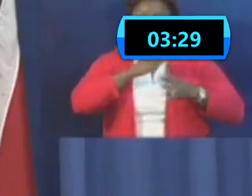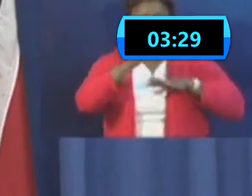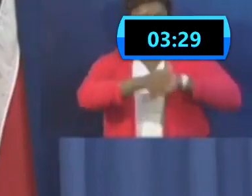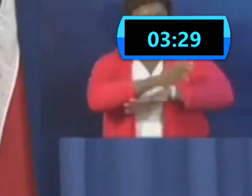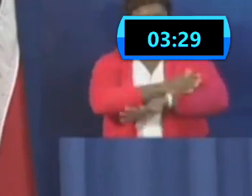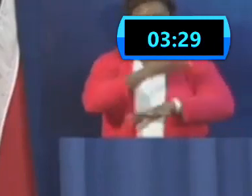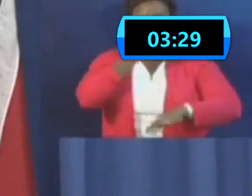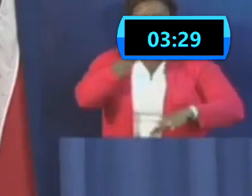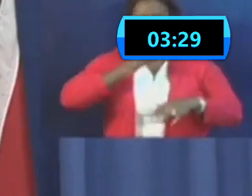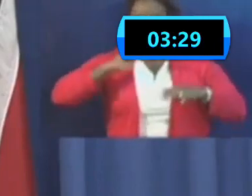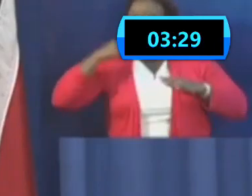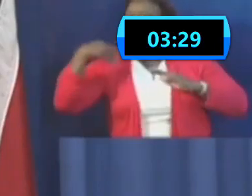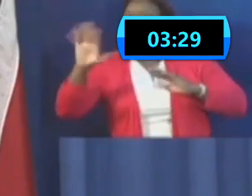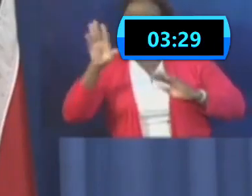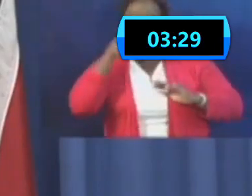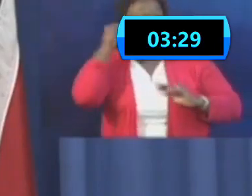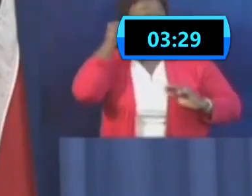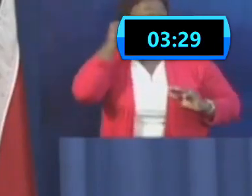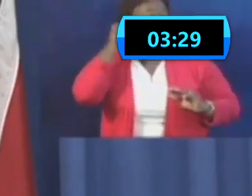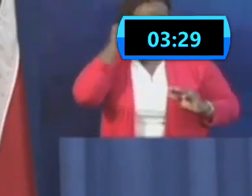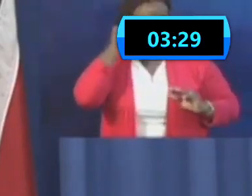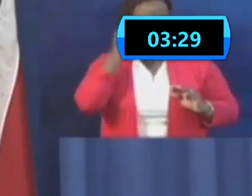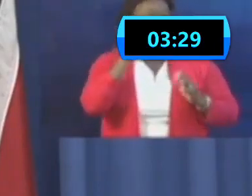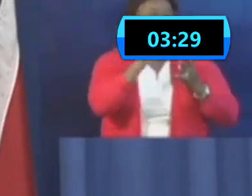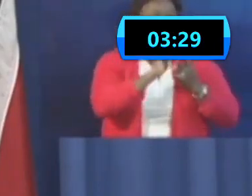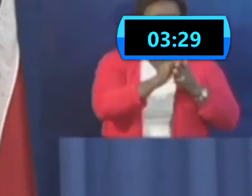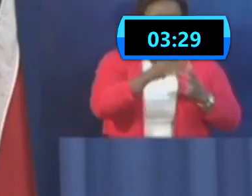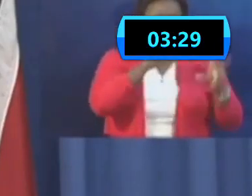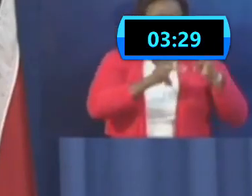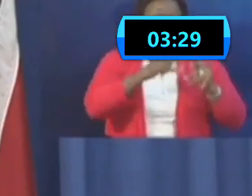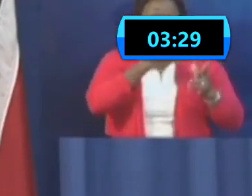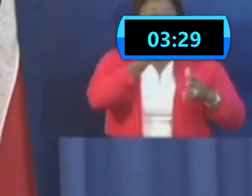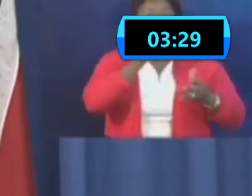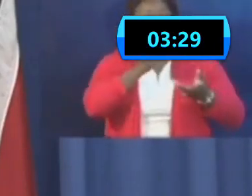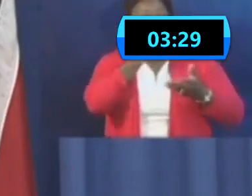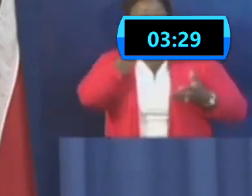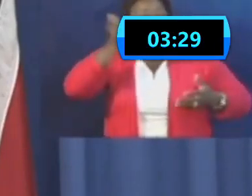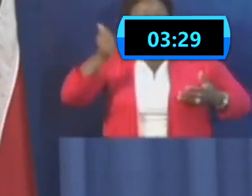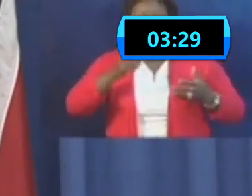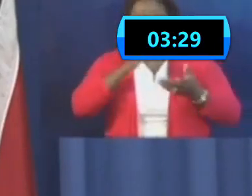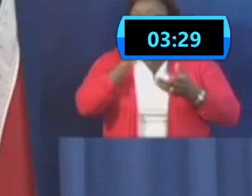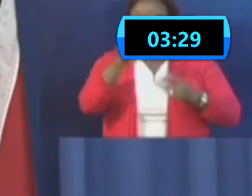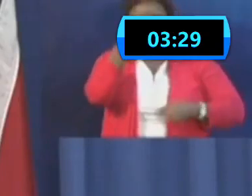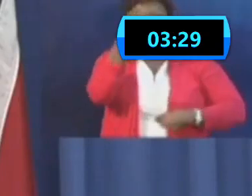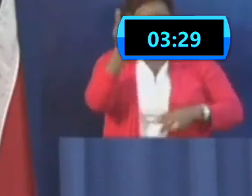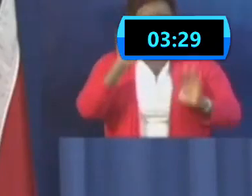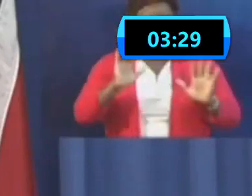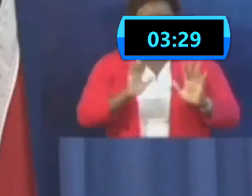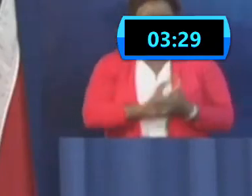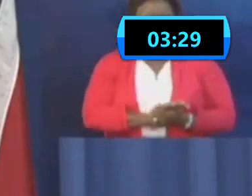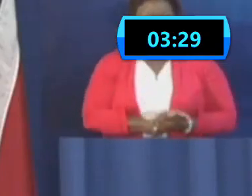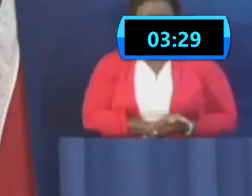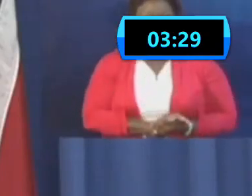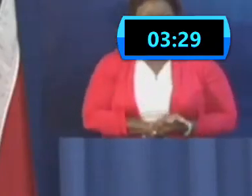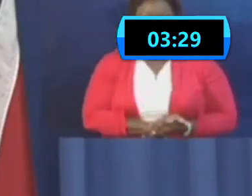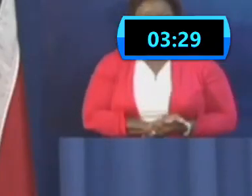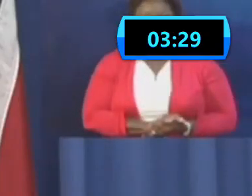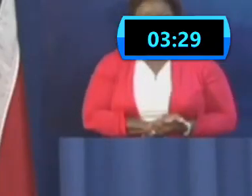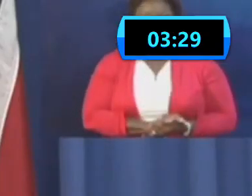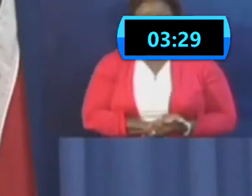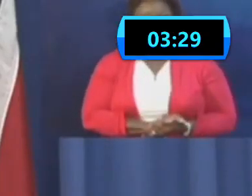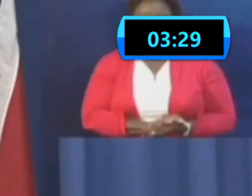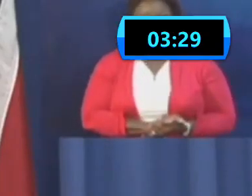discharged based on that criteria. So those are all the recovered individuals. So that's how we define it. Recovered and discharged is almost used